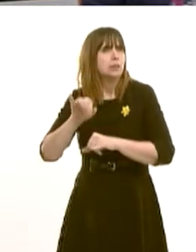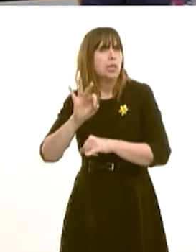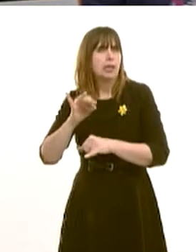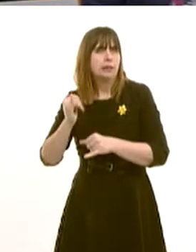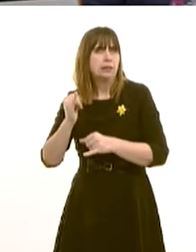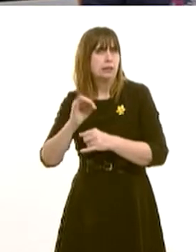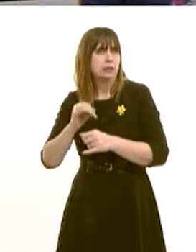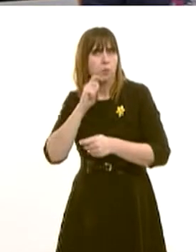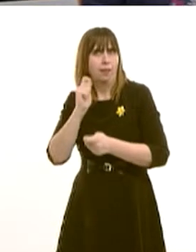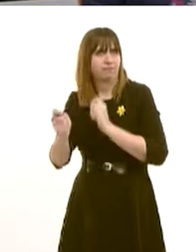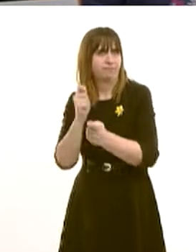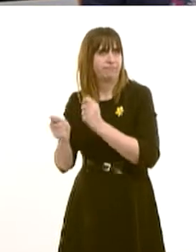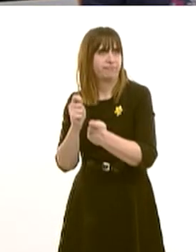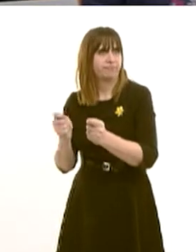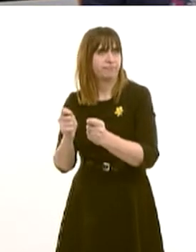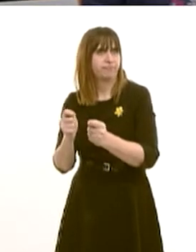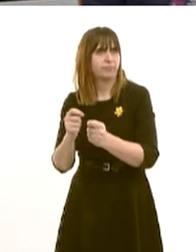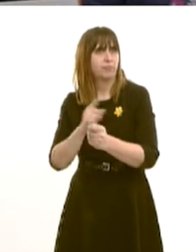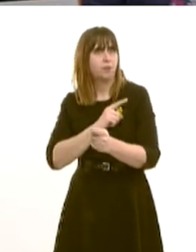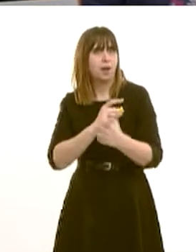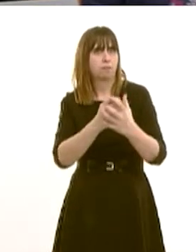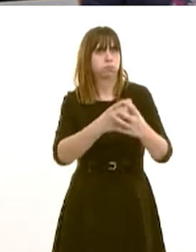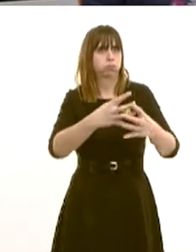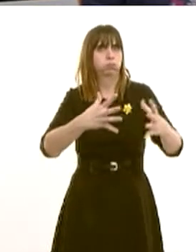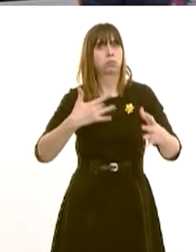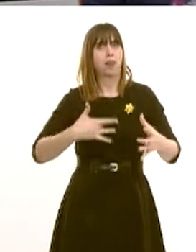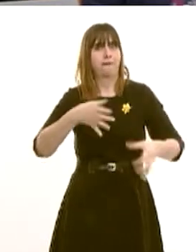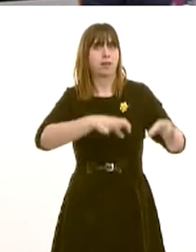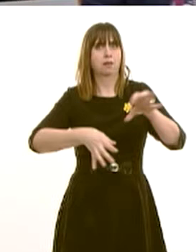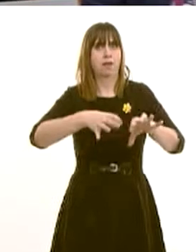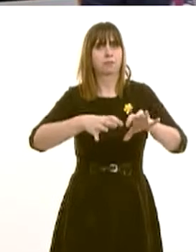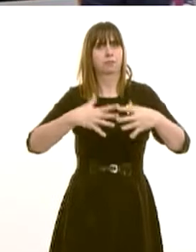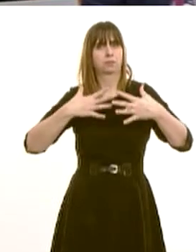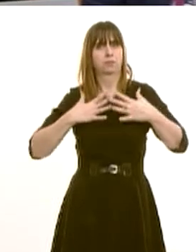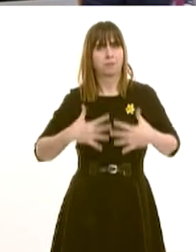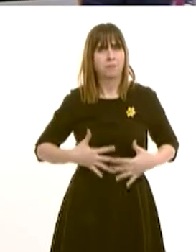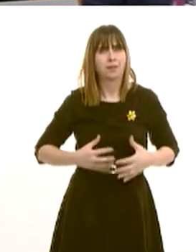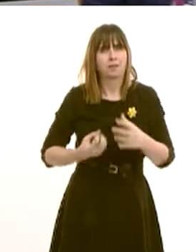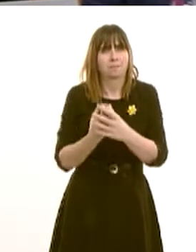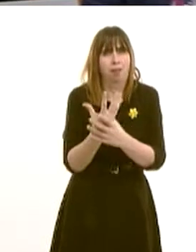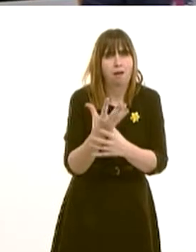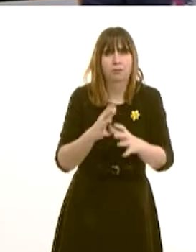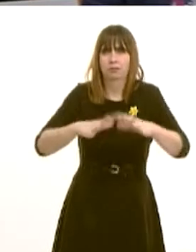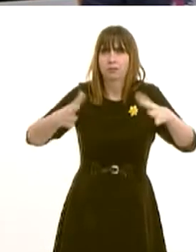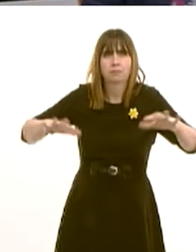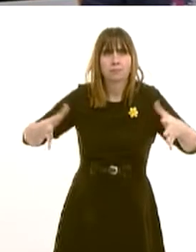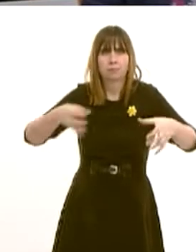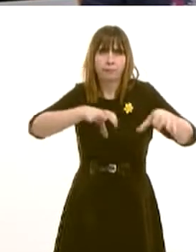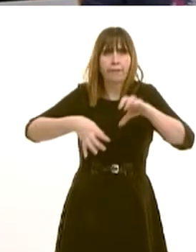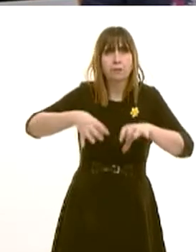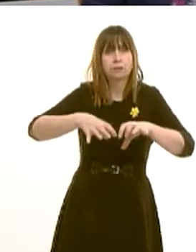the growing number of life sciences companies in Wales. We supported the creation of the GE Innovation